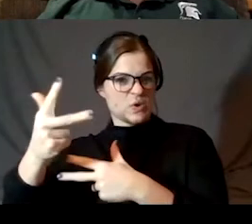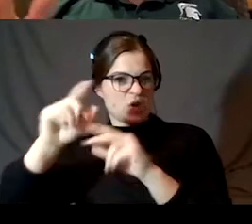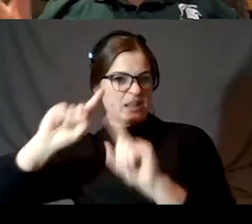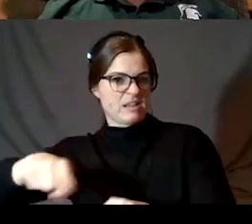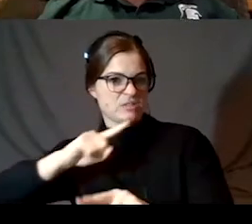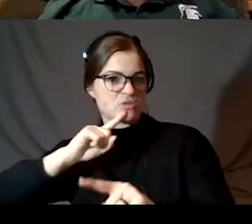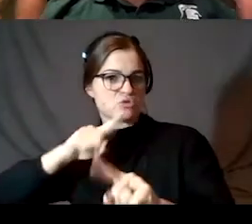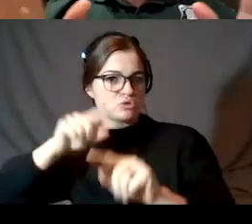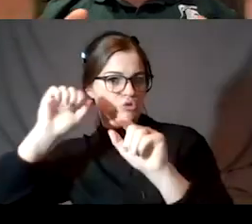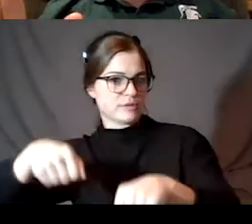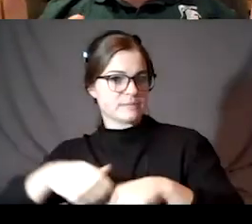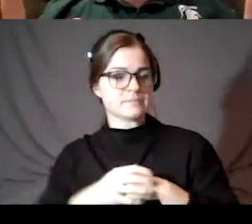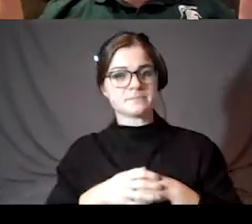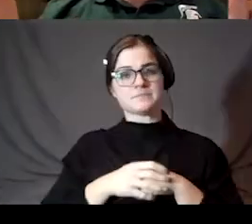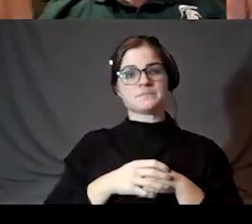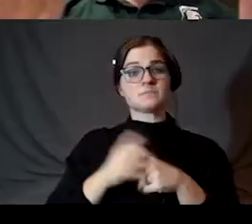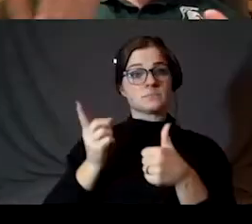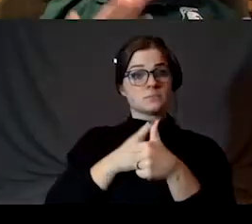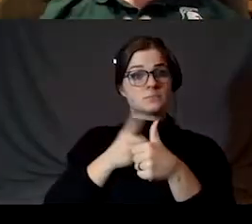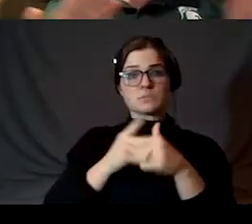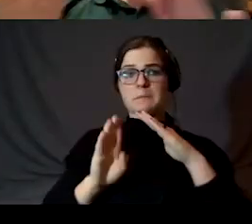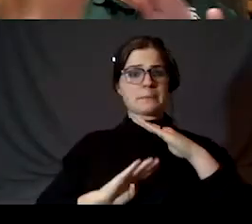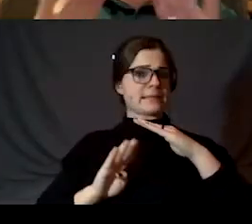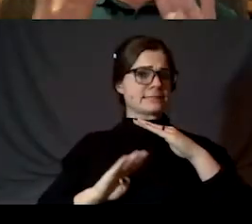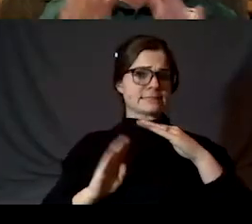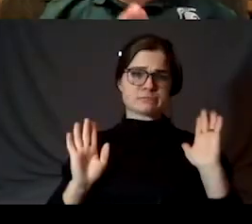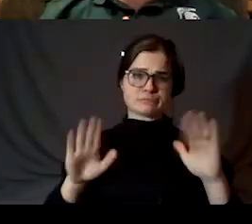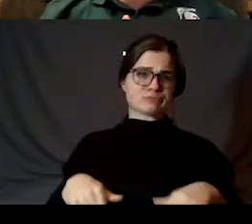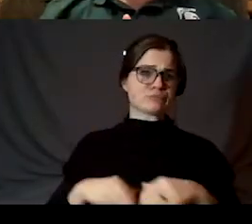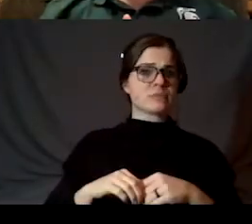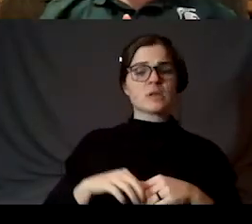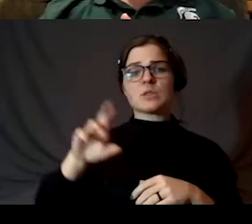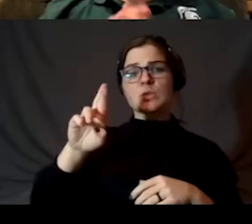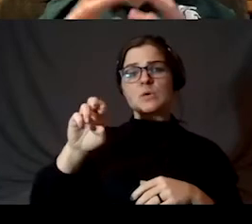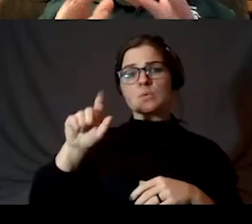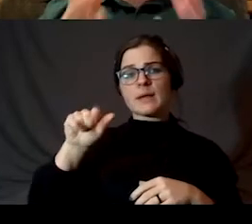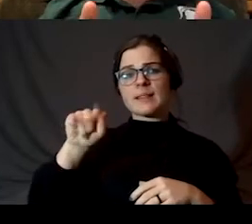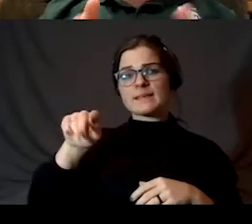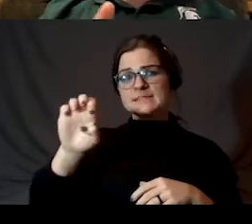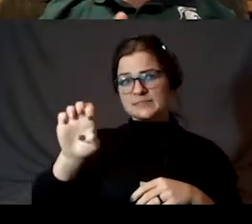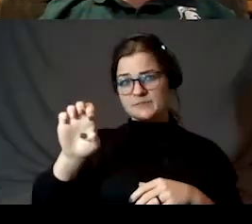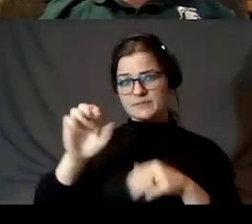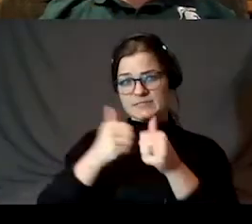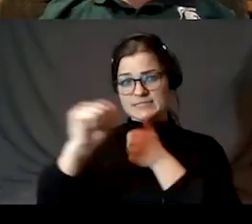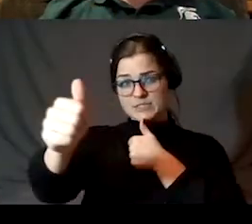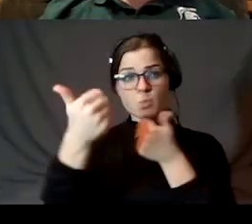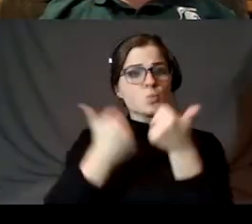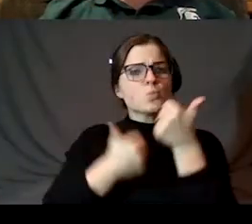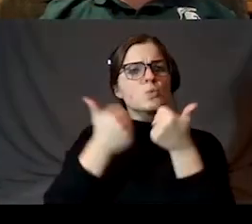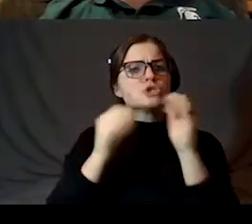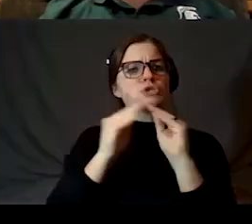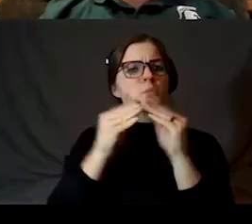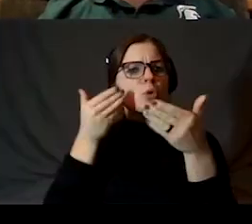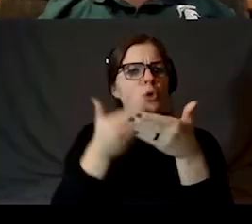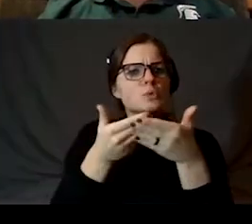So let's first we'll do just the basics, the relative distances of one from the other. Which is closer? The moons or the planets